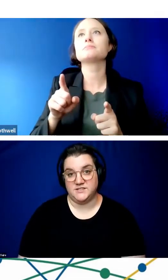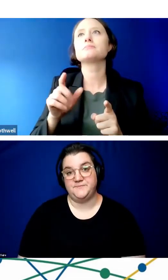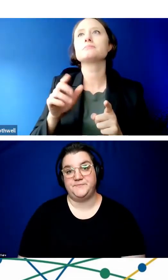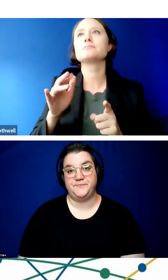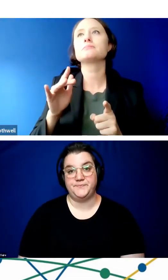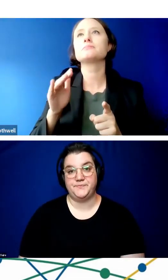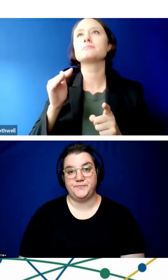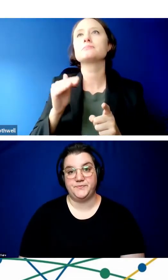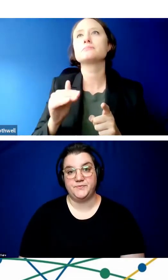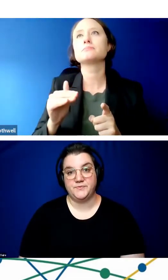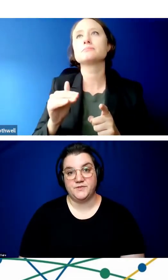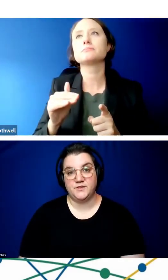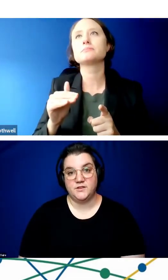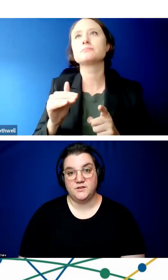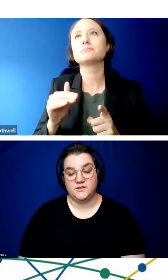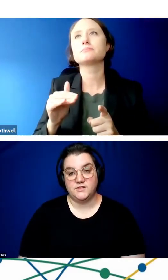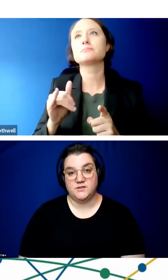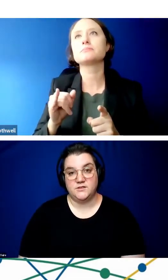remote.